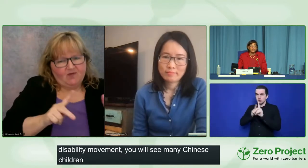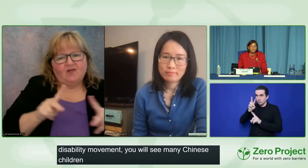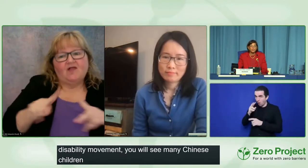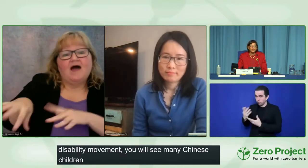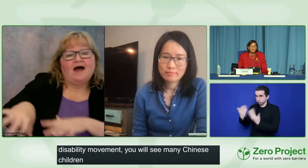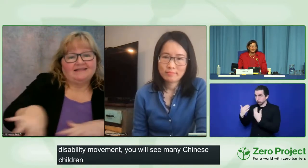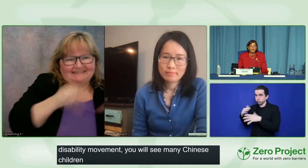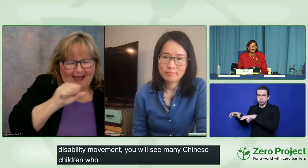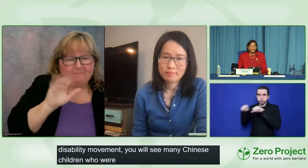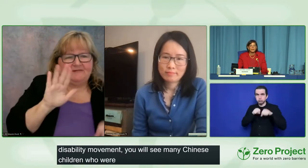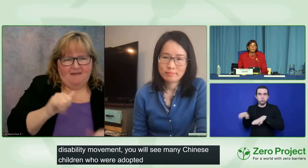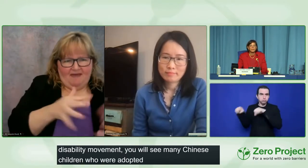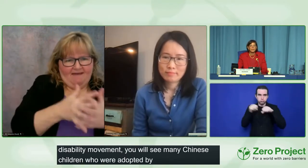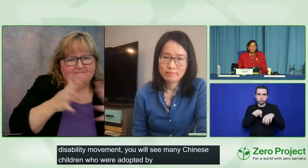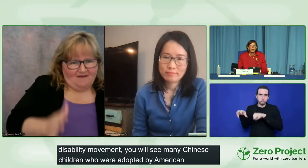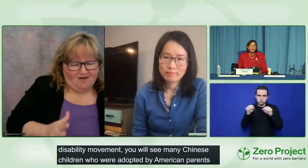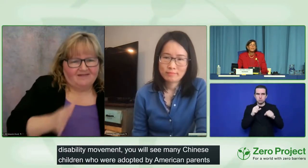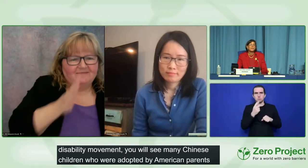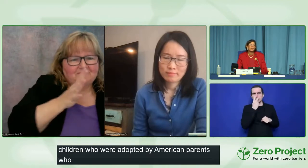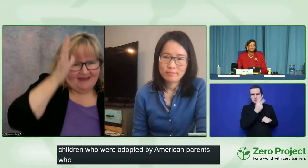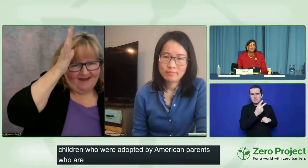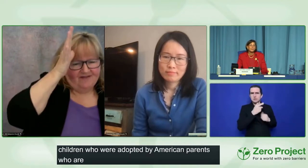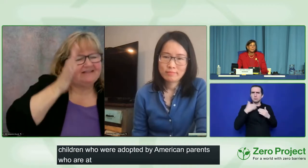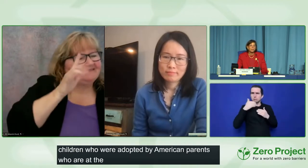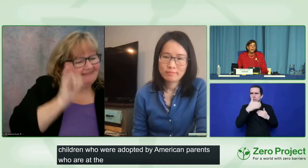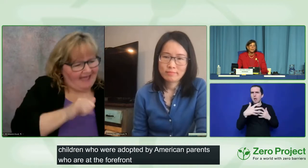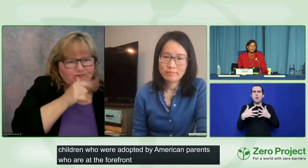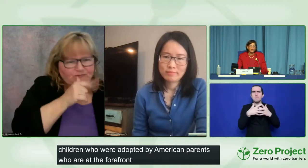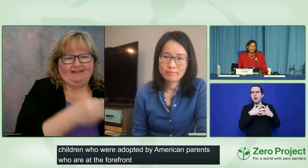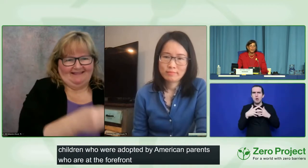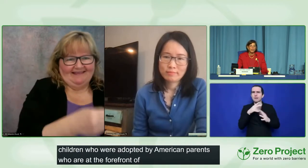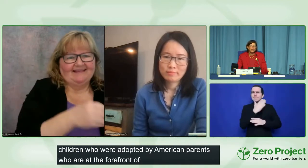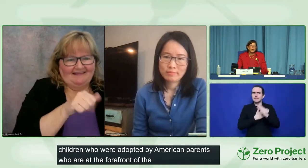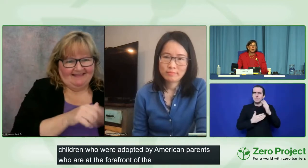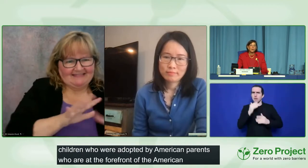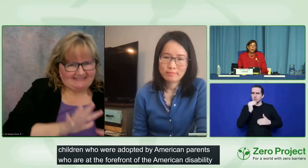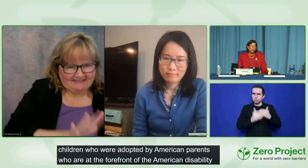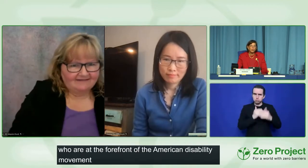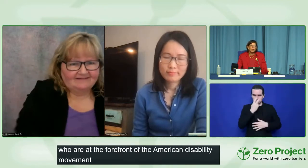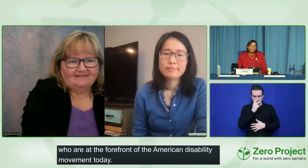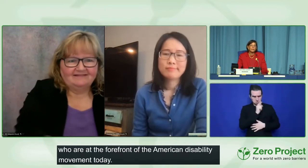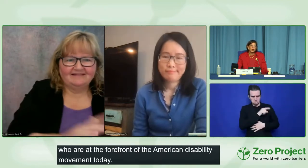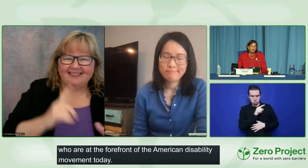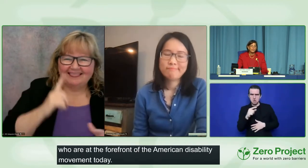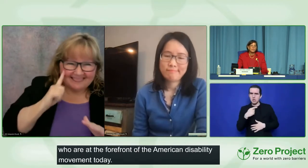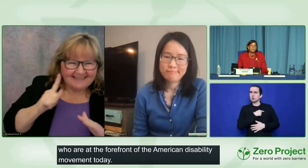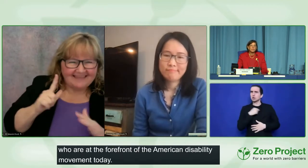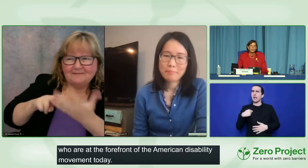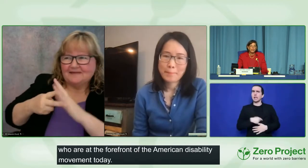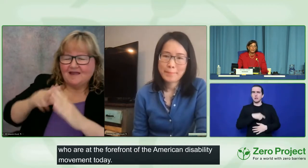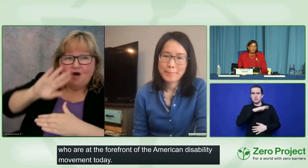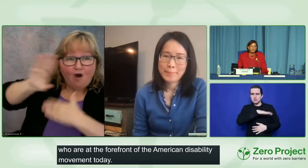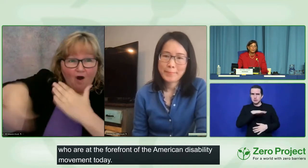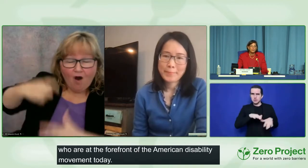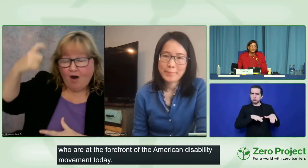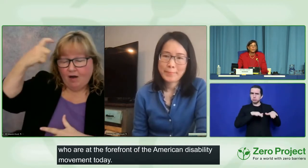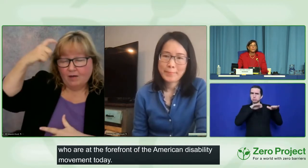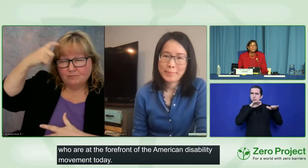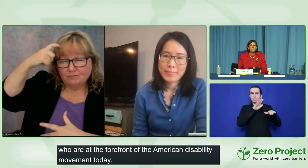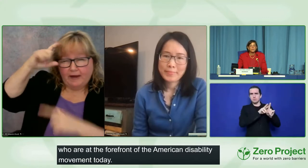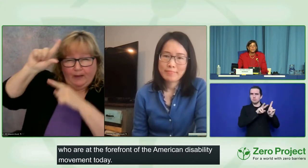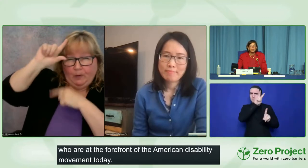disability movement today. Think about the brain drain of all they lost in China